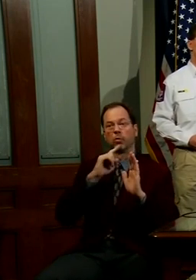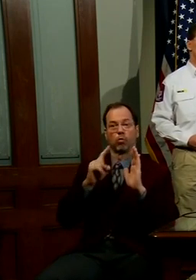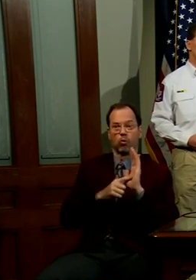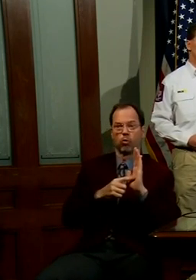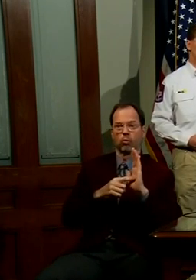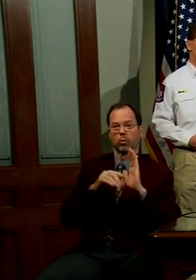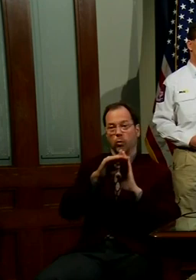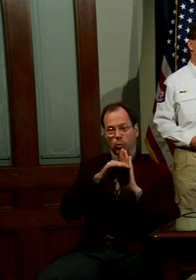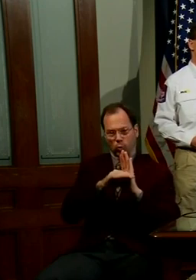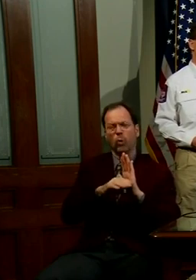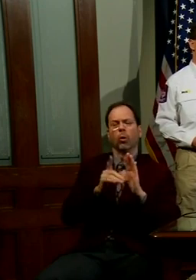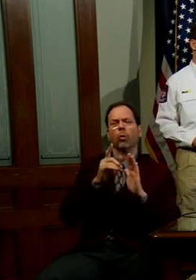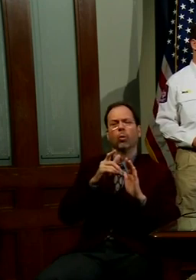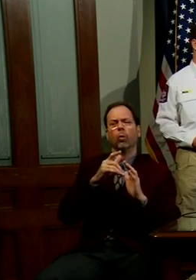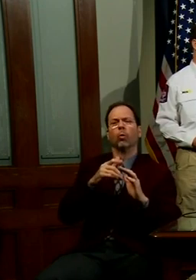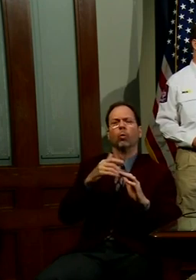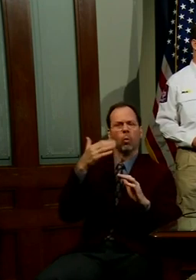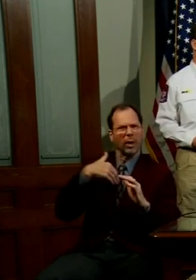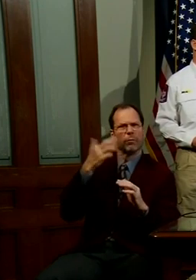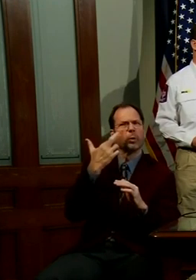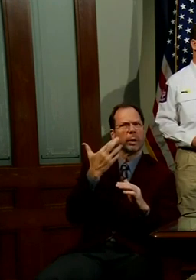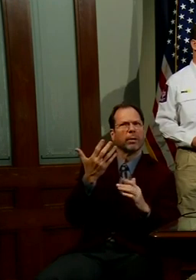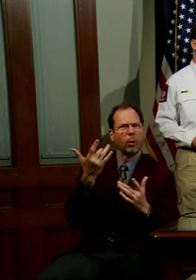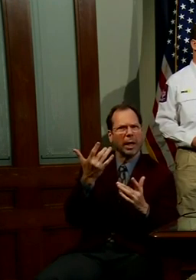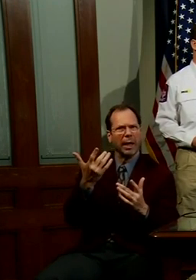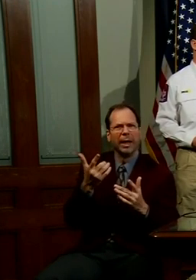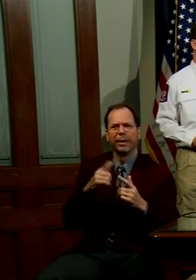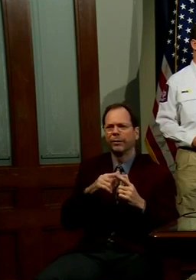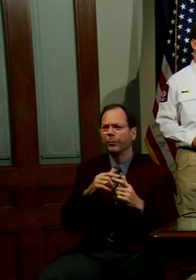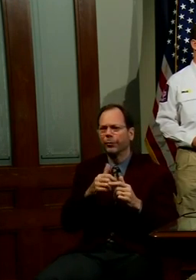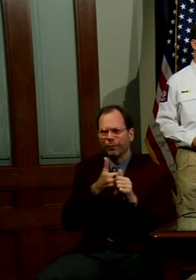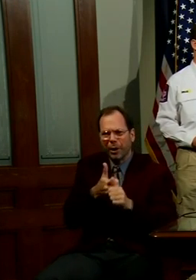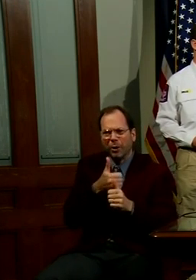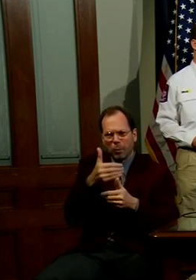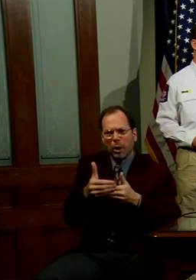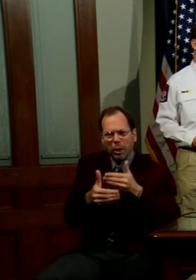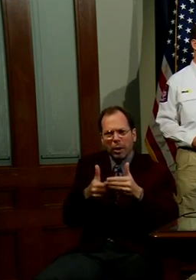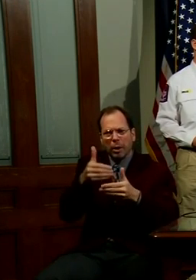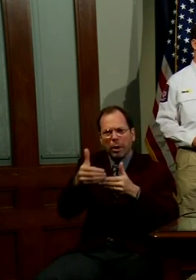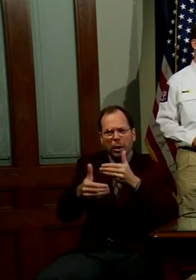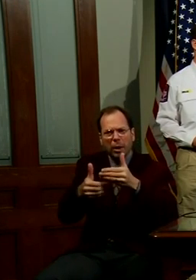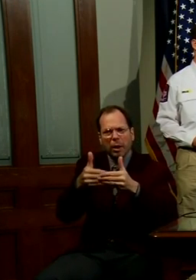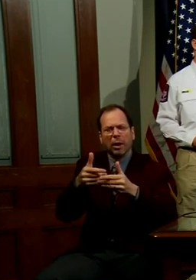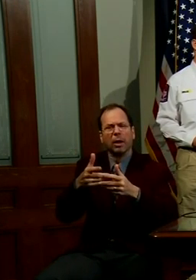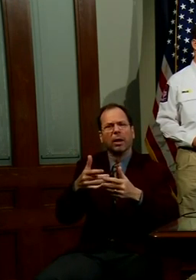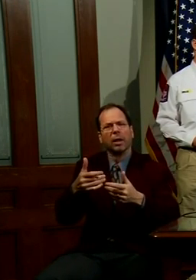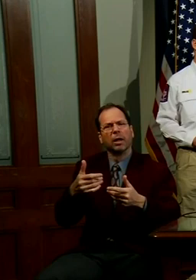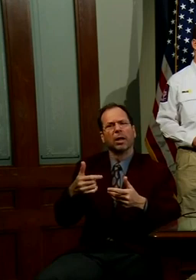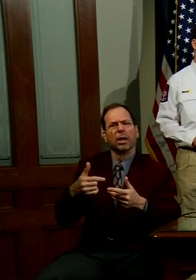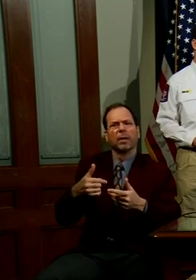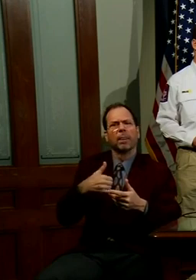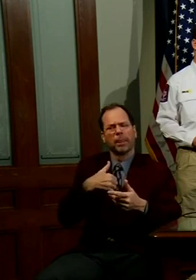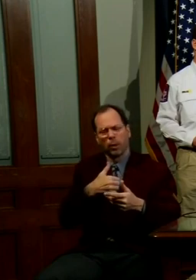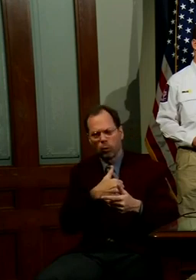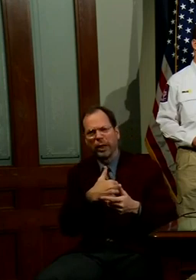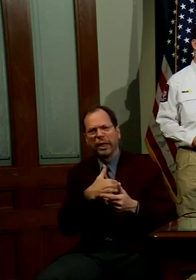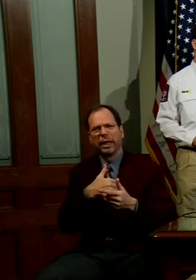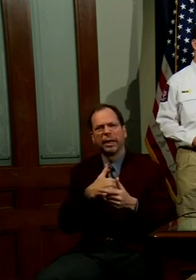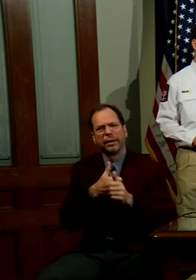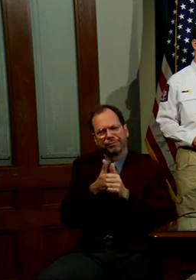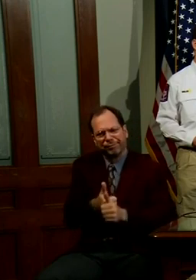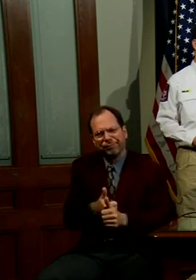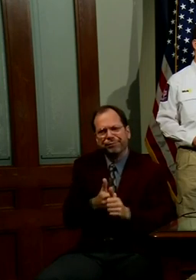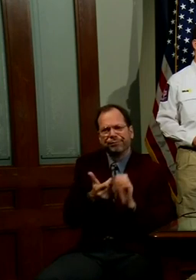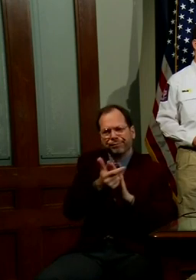will be used to begin this process, and that is to ensure that it has the effect of law, so that only those